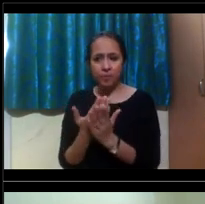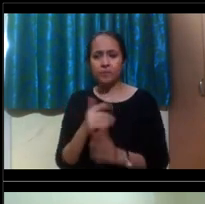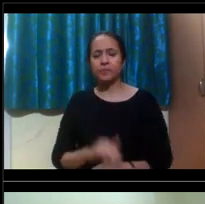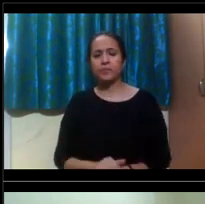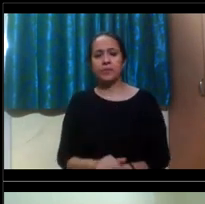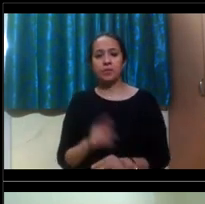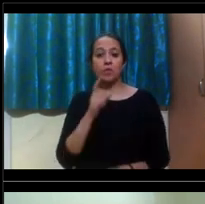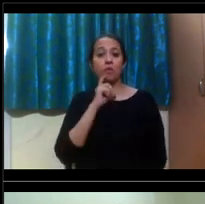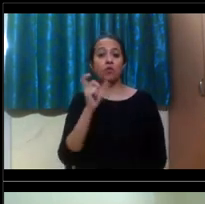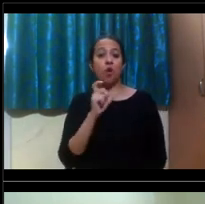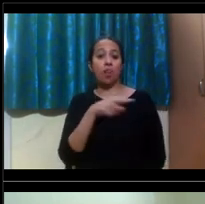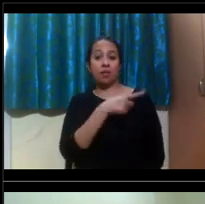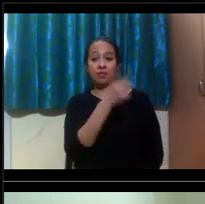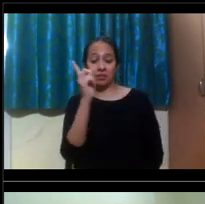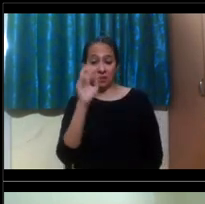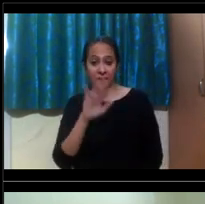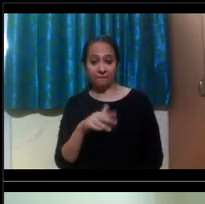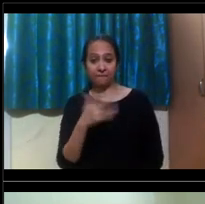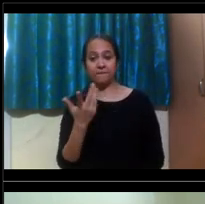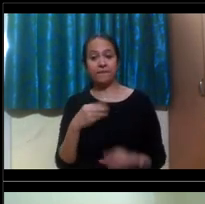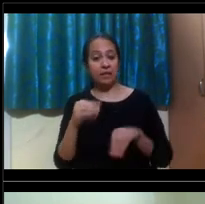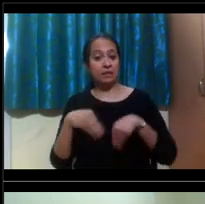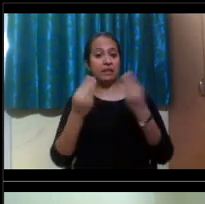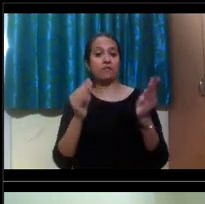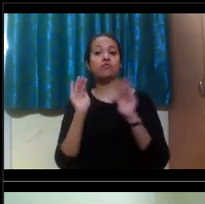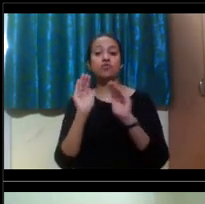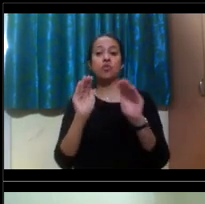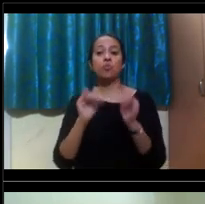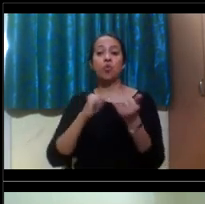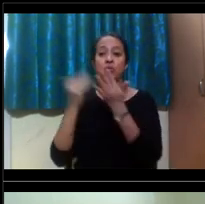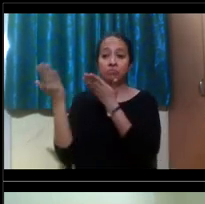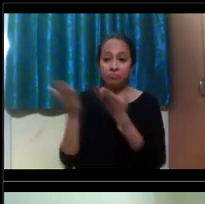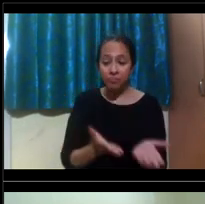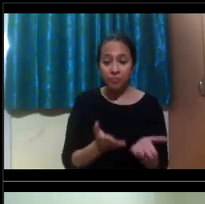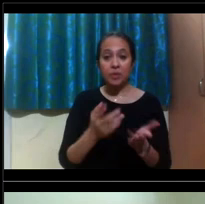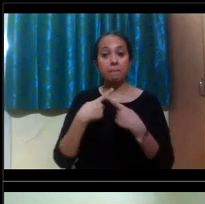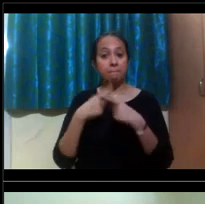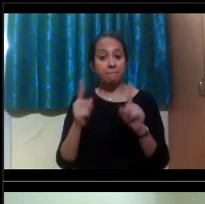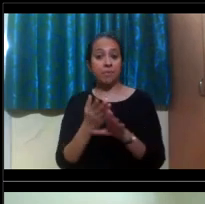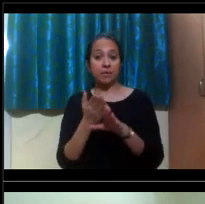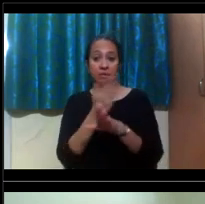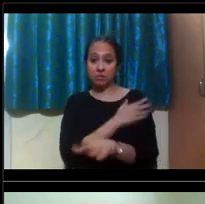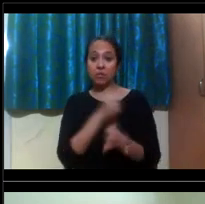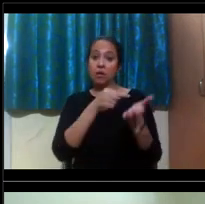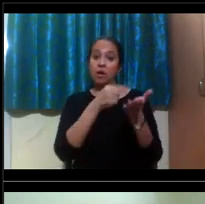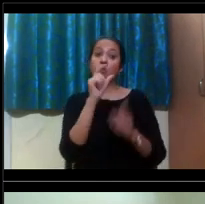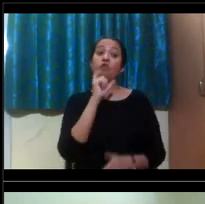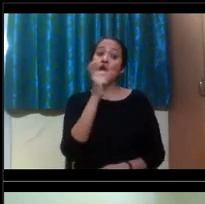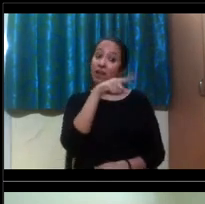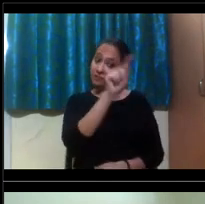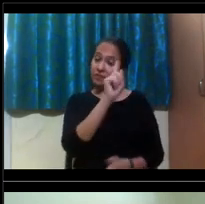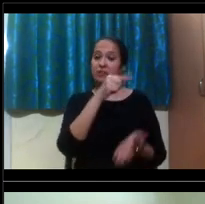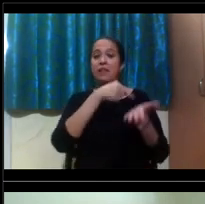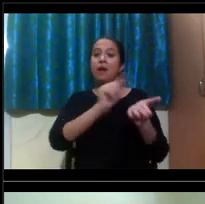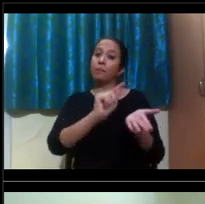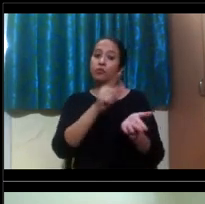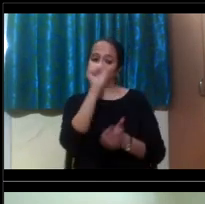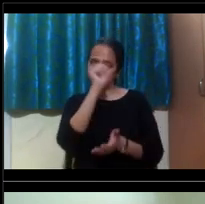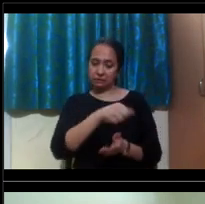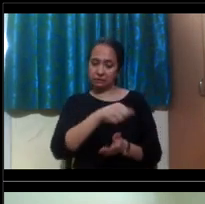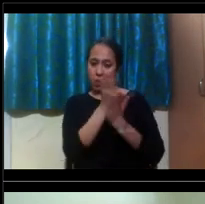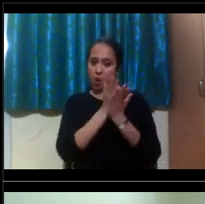college board, uh, do provide accommodations, uh, but they need to be approved by the college board first. Um,